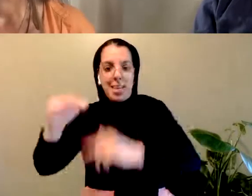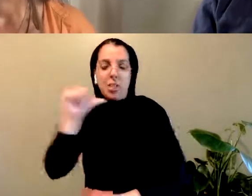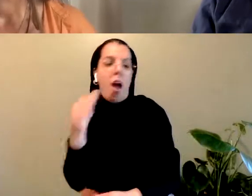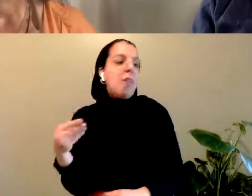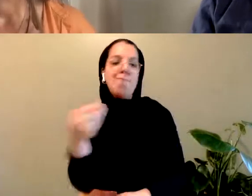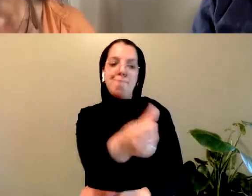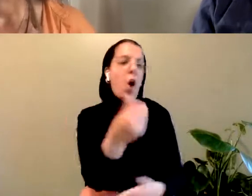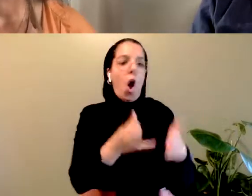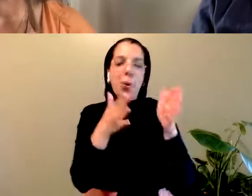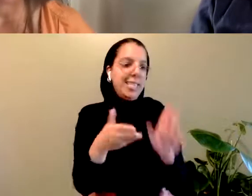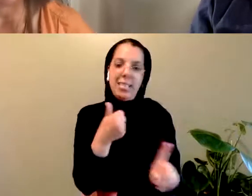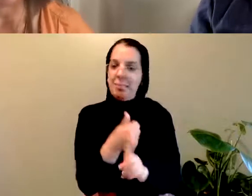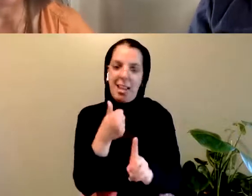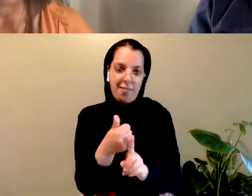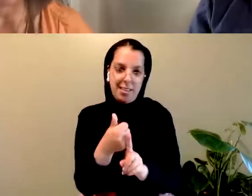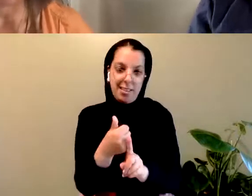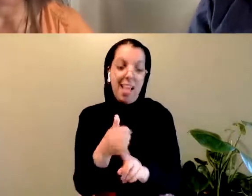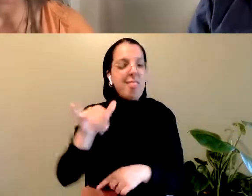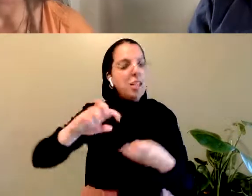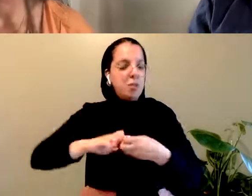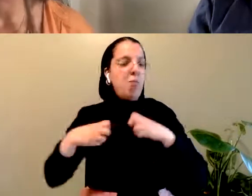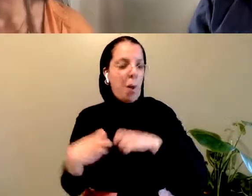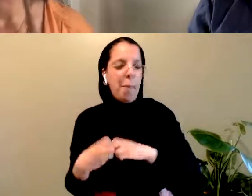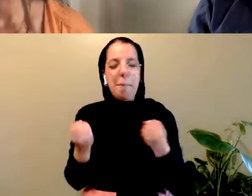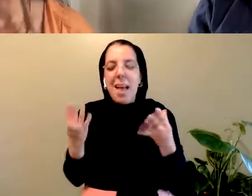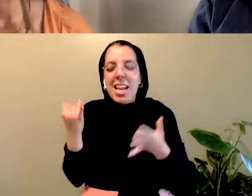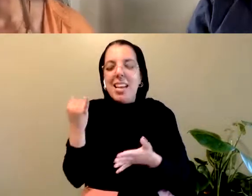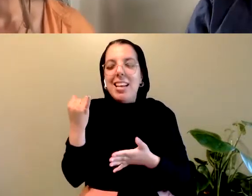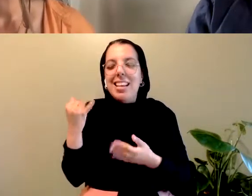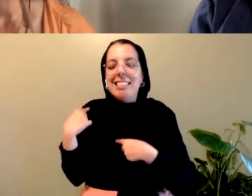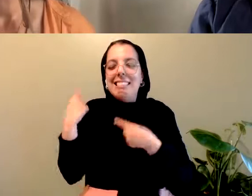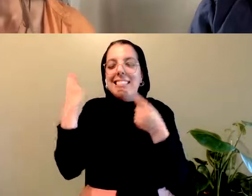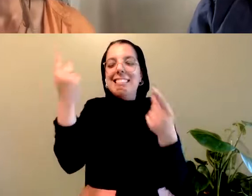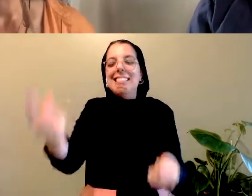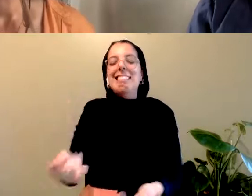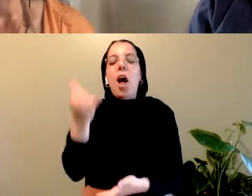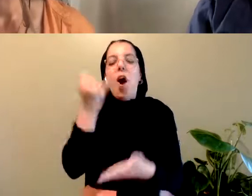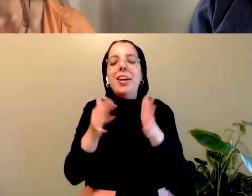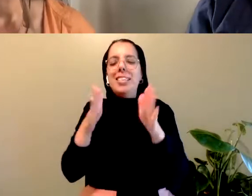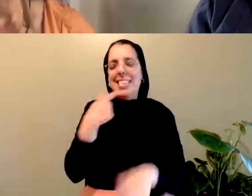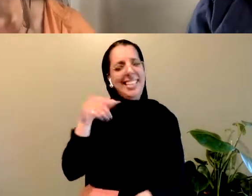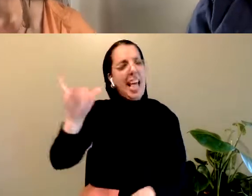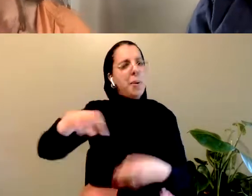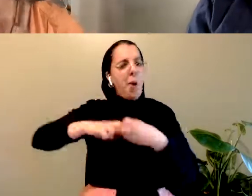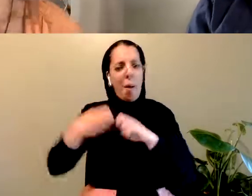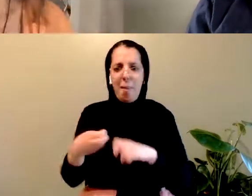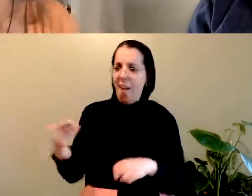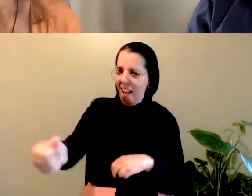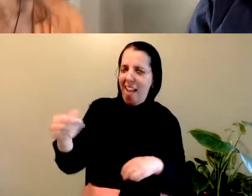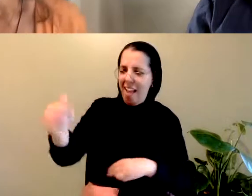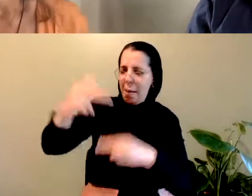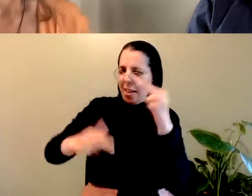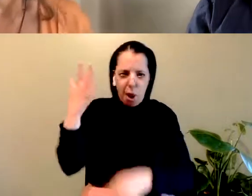And this is the problem and one that artists have been pointing out for some time. We pay the front of house